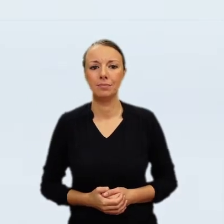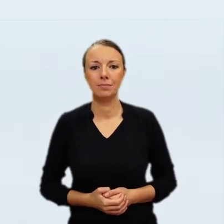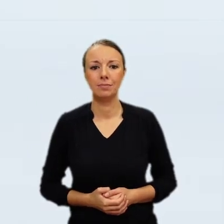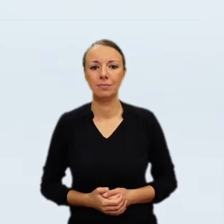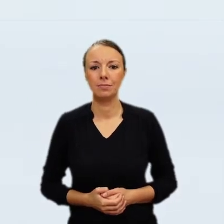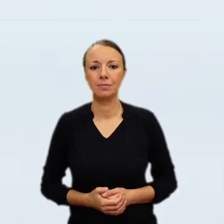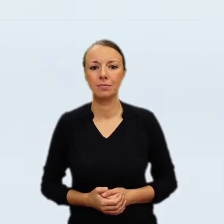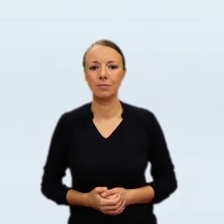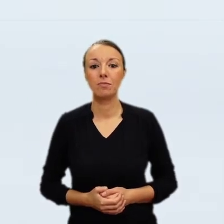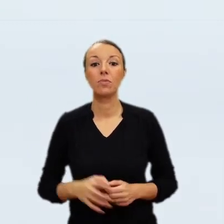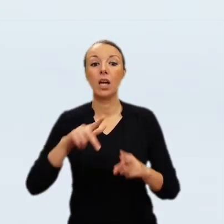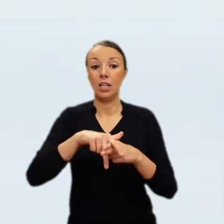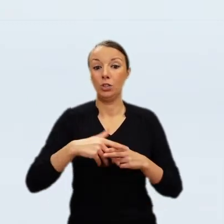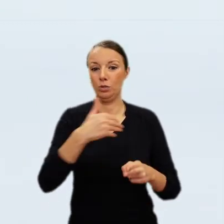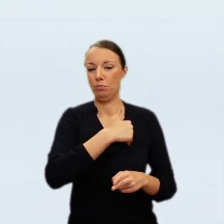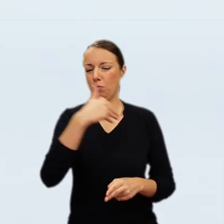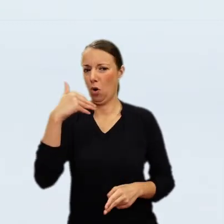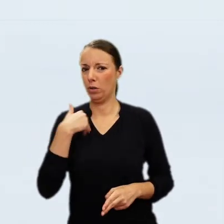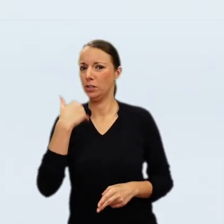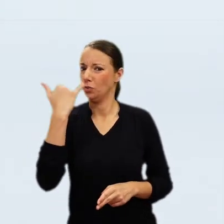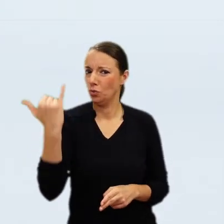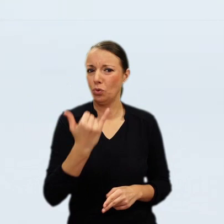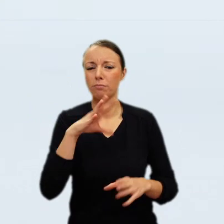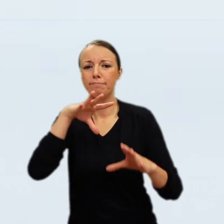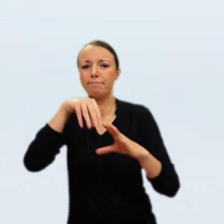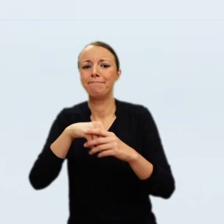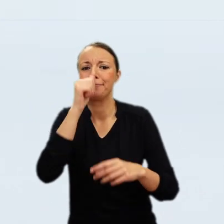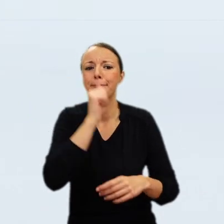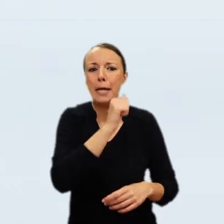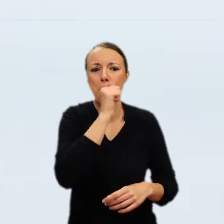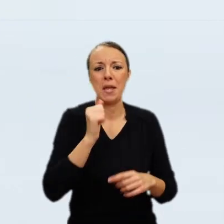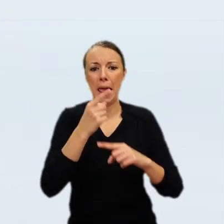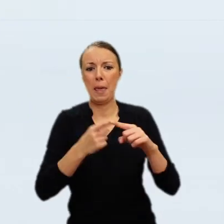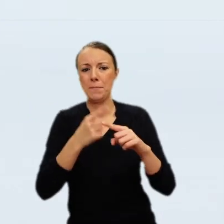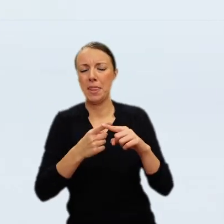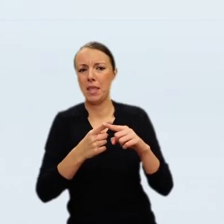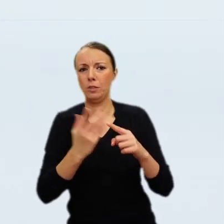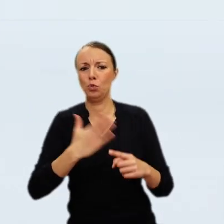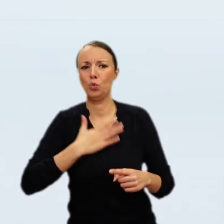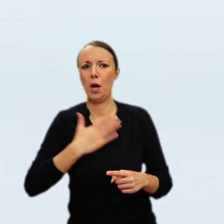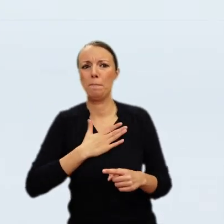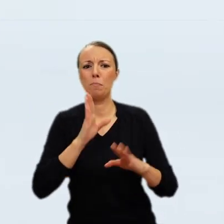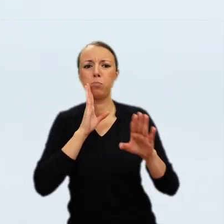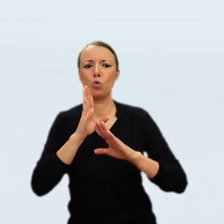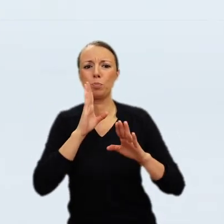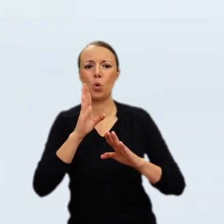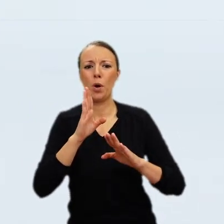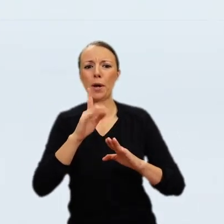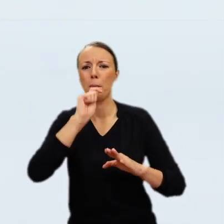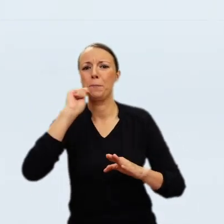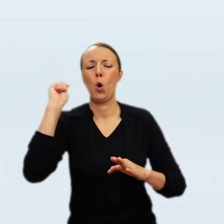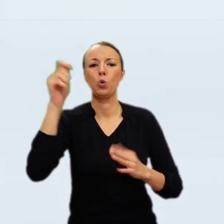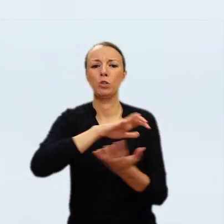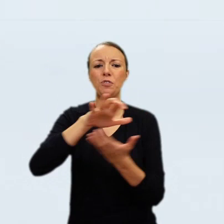Giacometti or the novelists Marguerite Jursenard and Iris Murdoch, among many others. In particular,